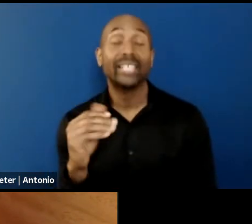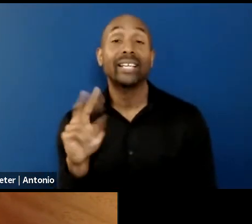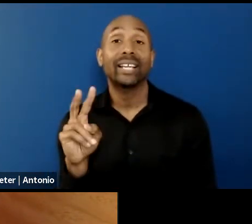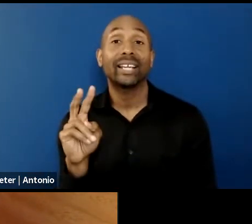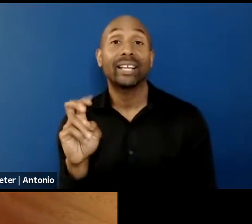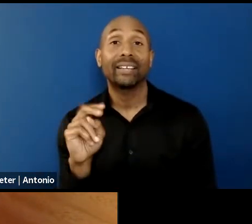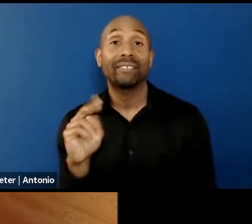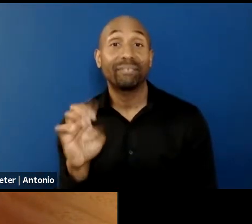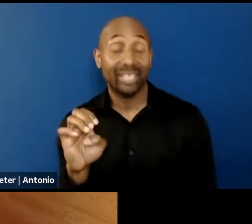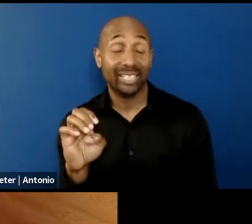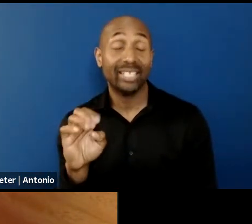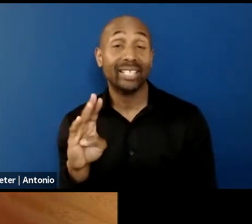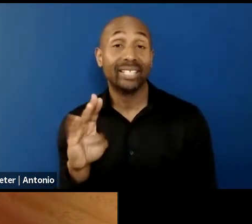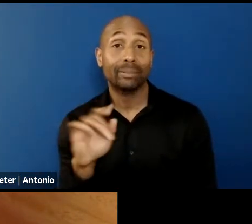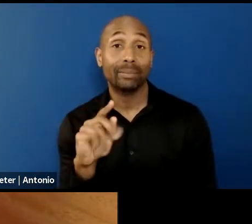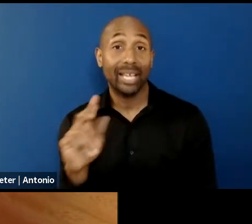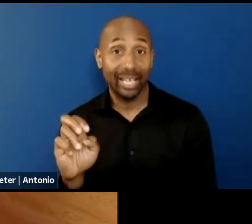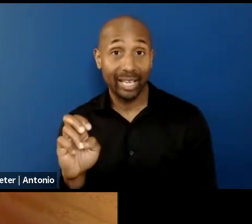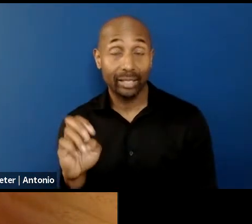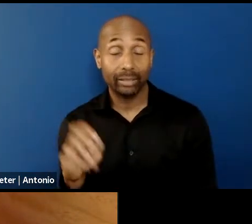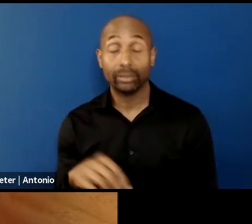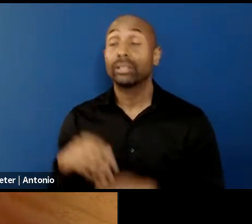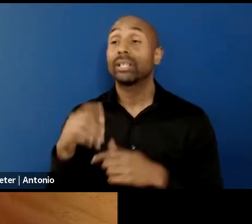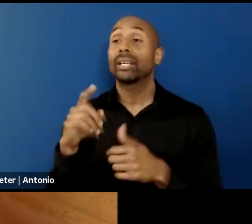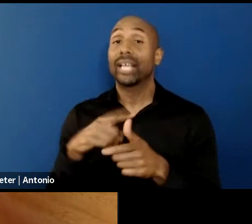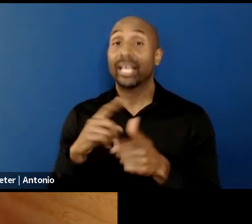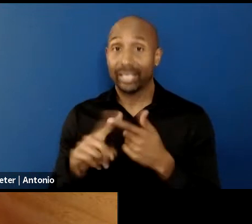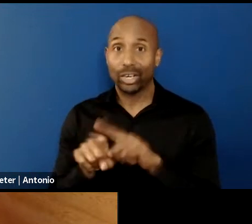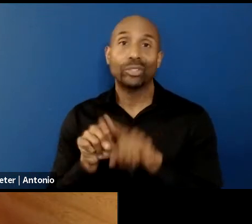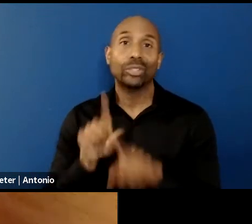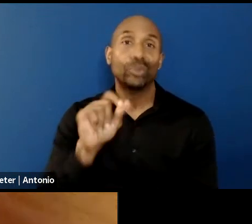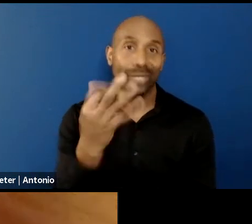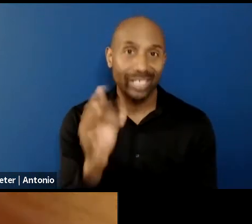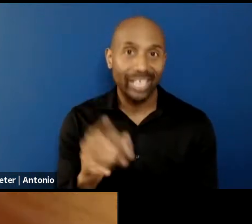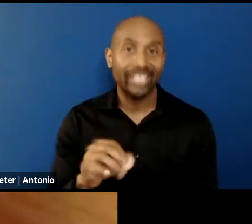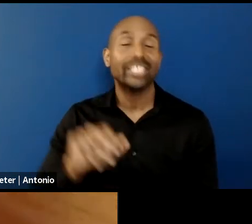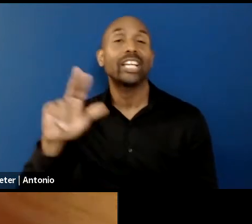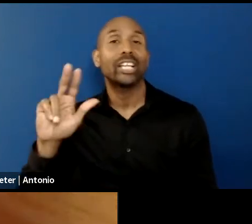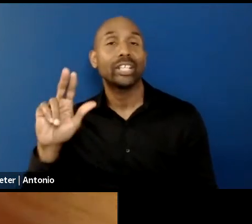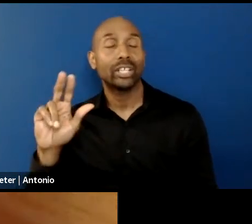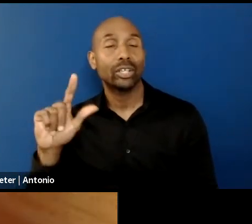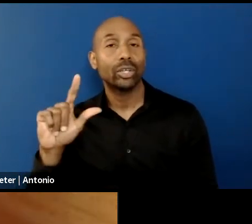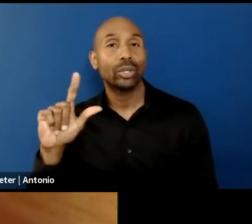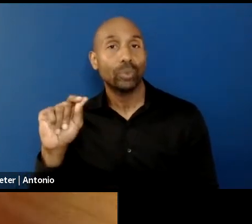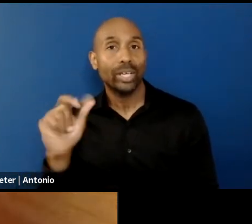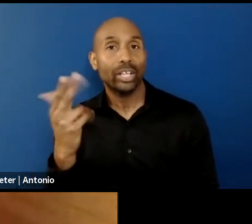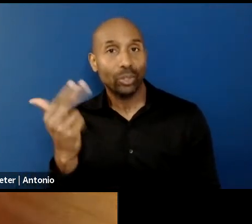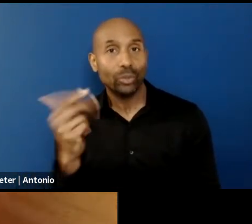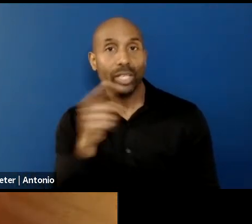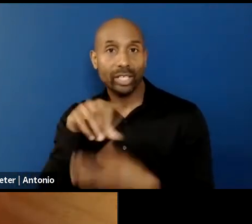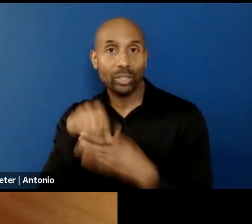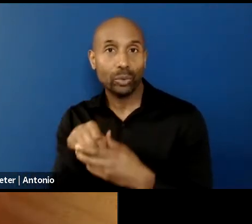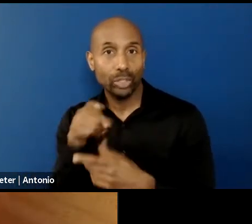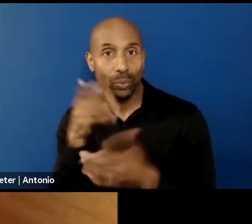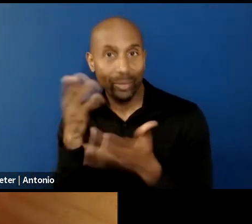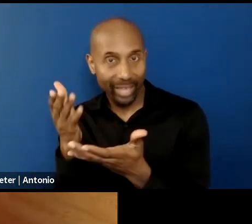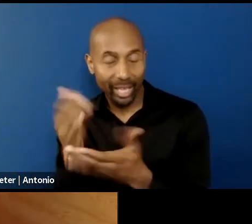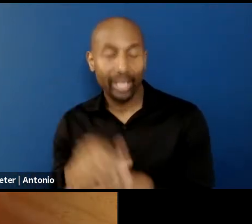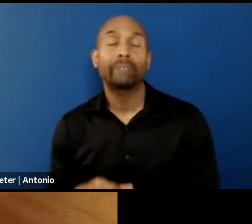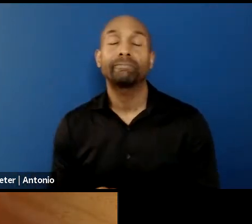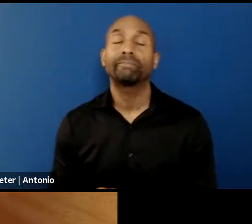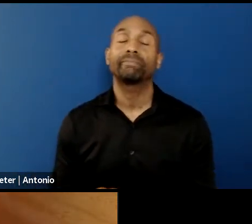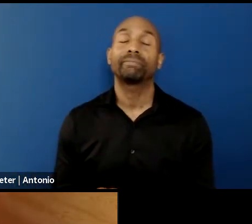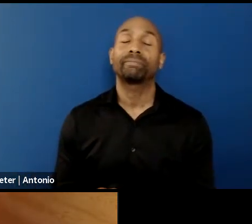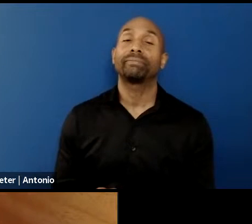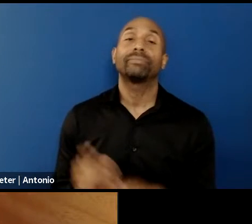and the 2013 editions of the Venice Biennials, the Berlin Biennials in 2014 and 2010, the